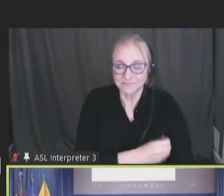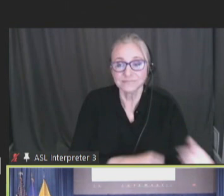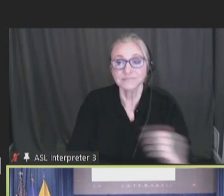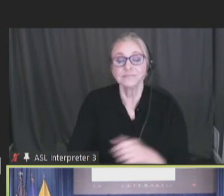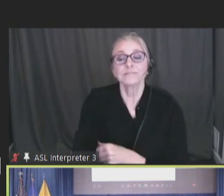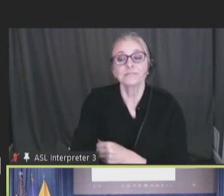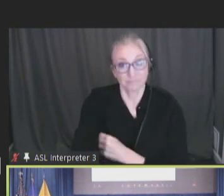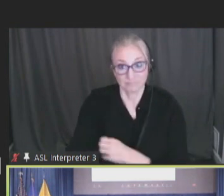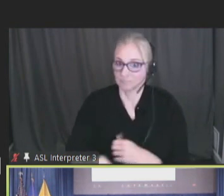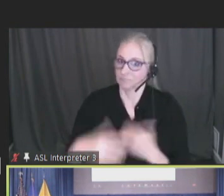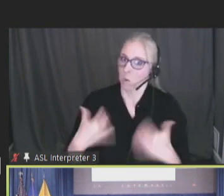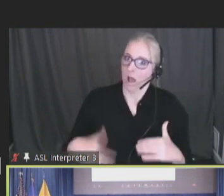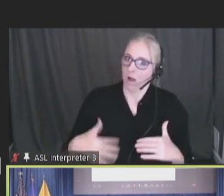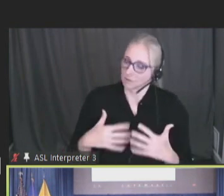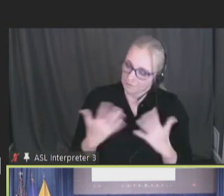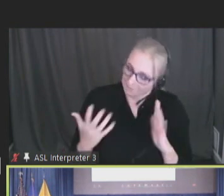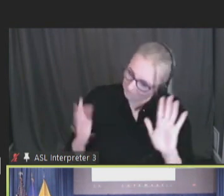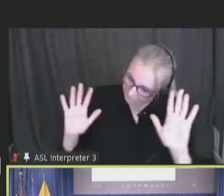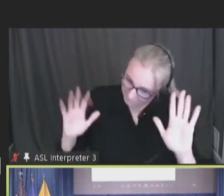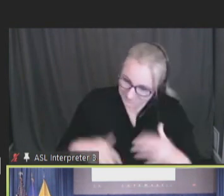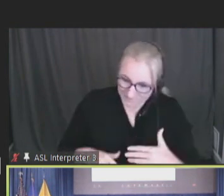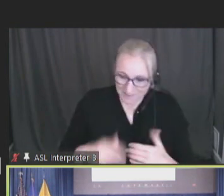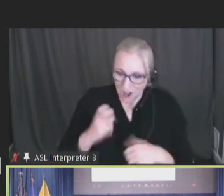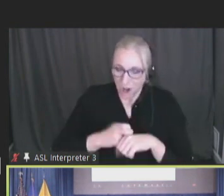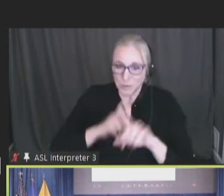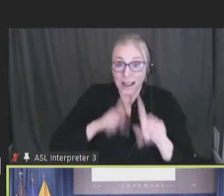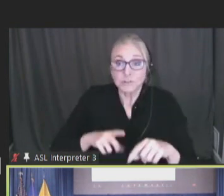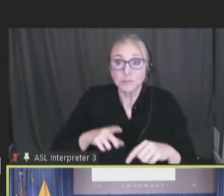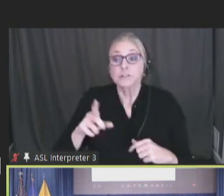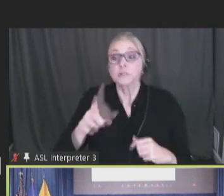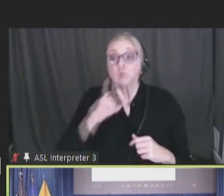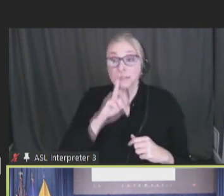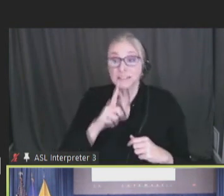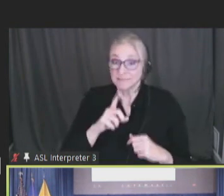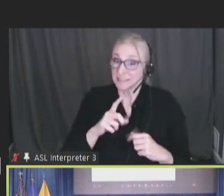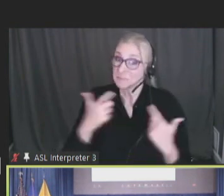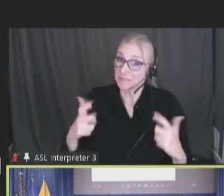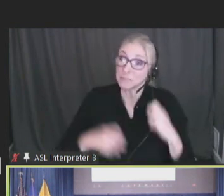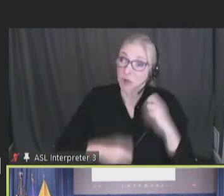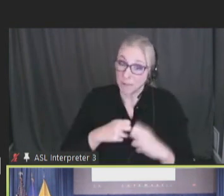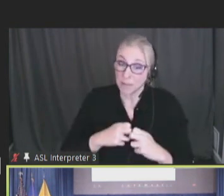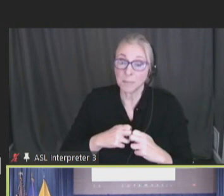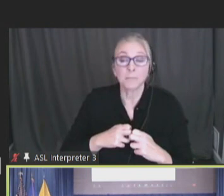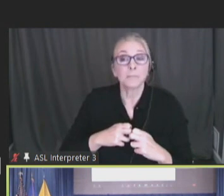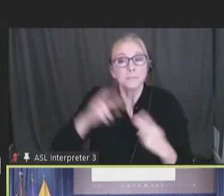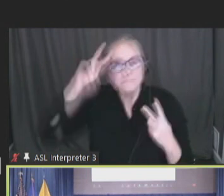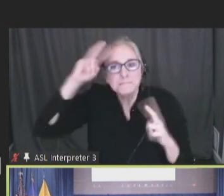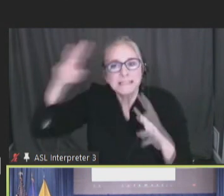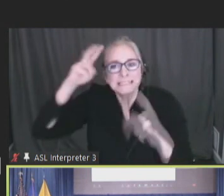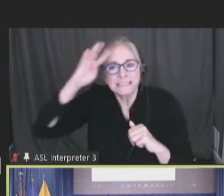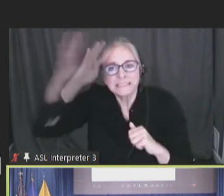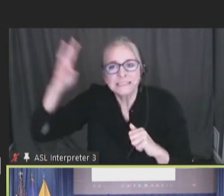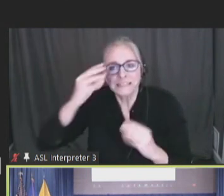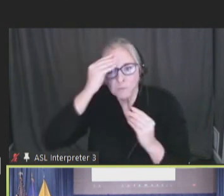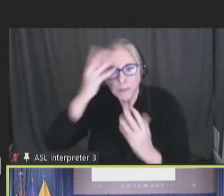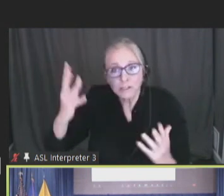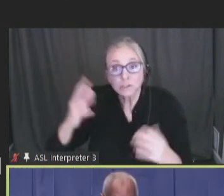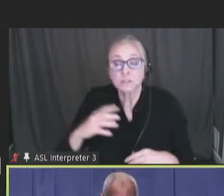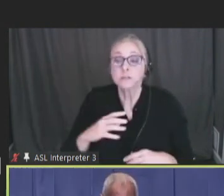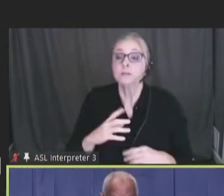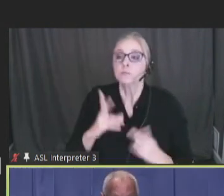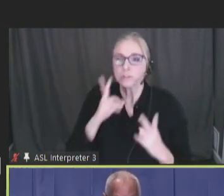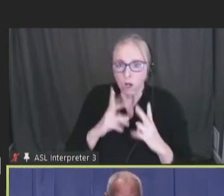That's a bomb. Melody It was a huge problem. And we saw it in different